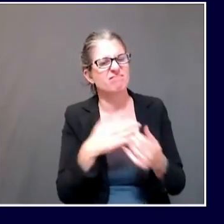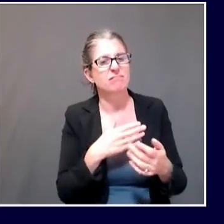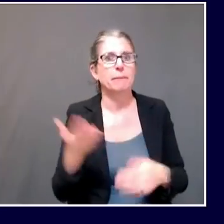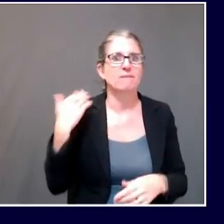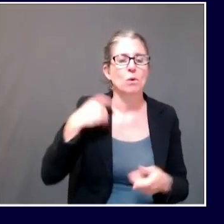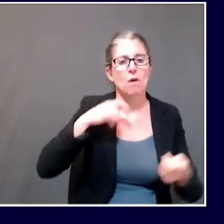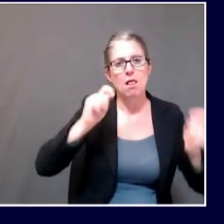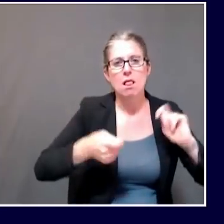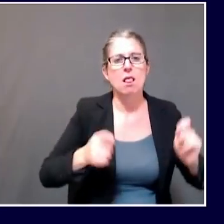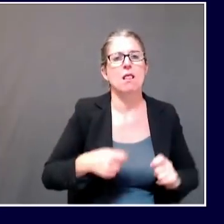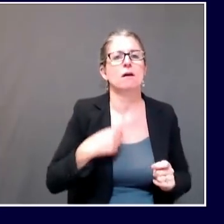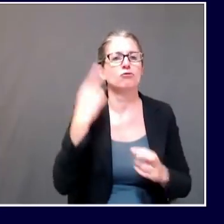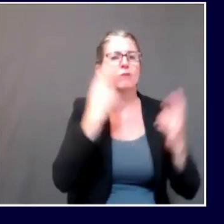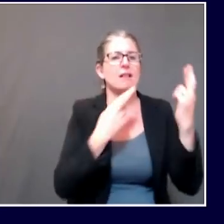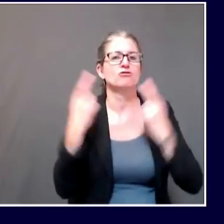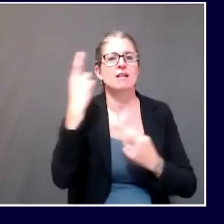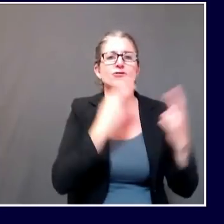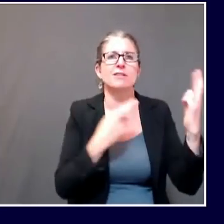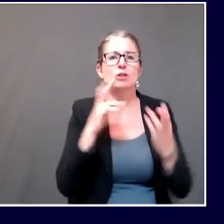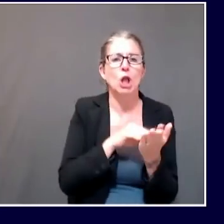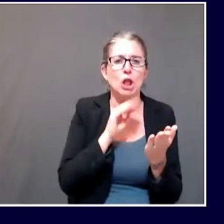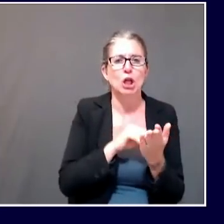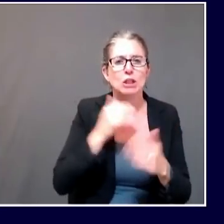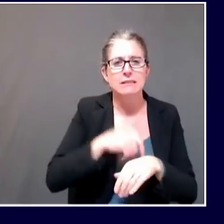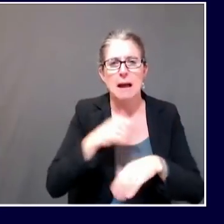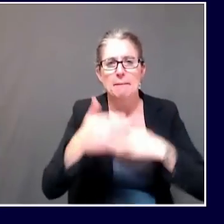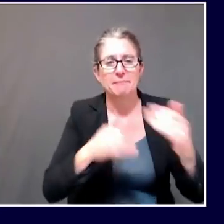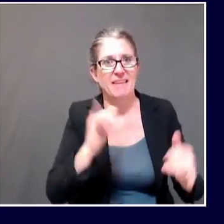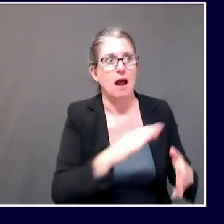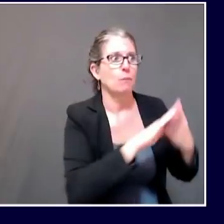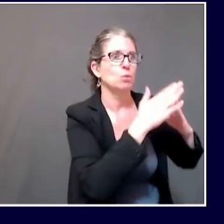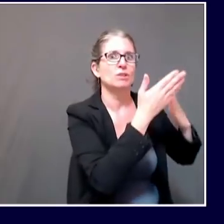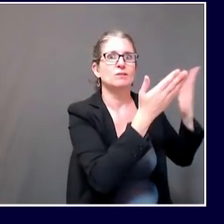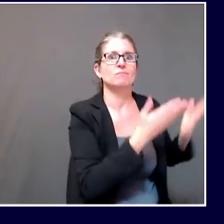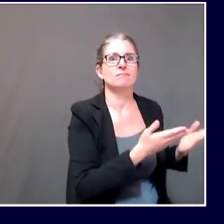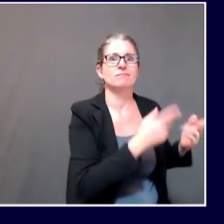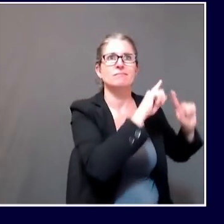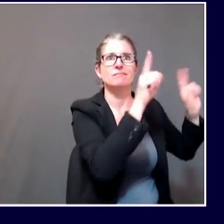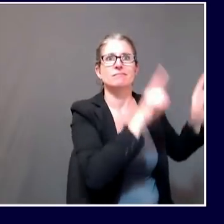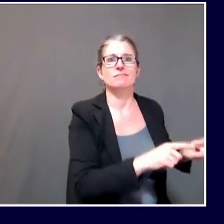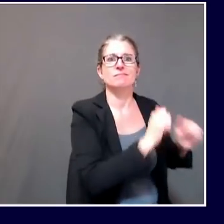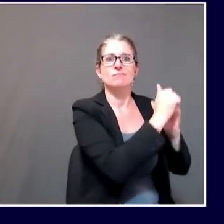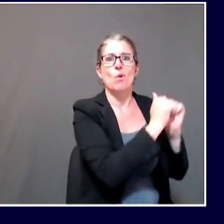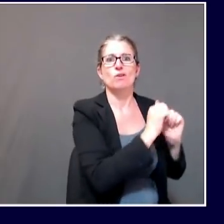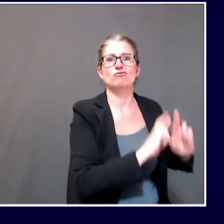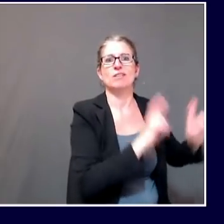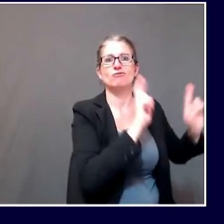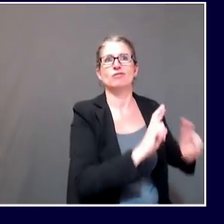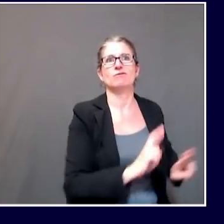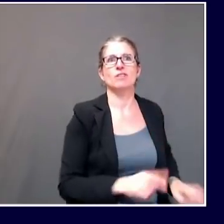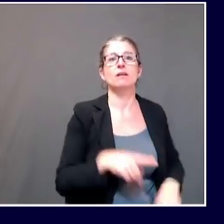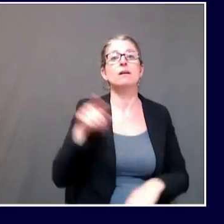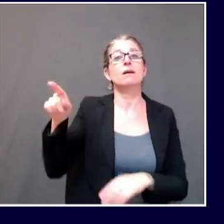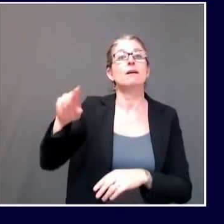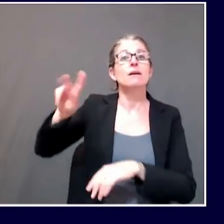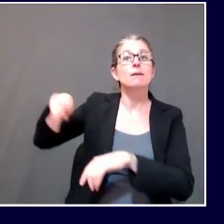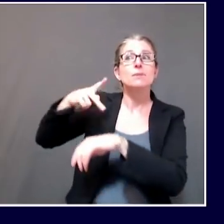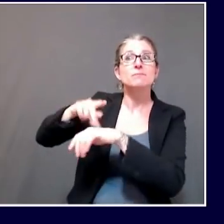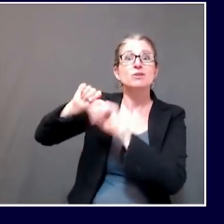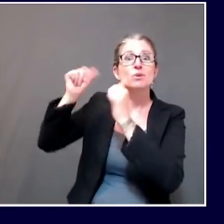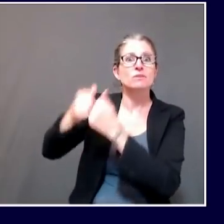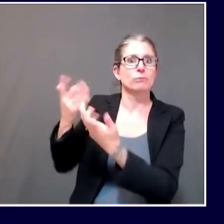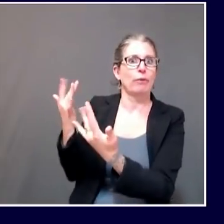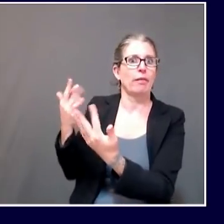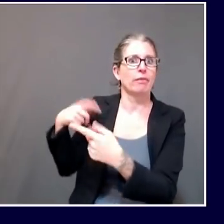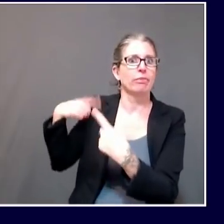like let the main principals association process unfold and not drop something new in the middle of it. But now that they've done and turned to us again